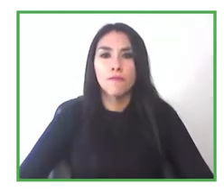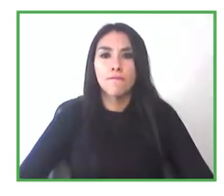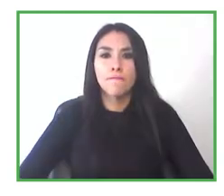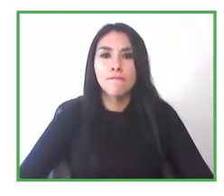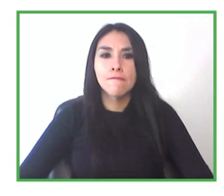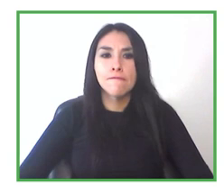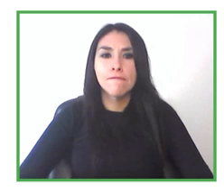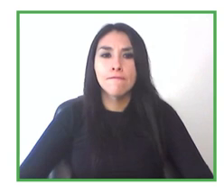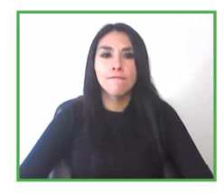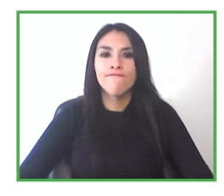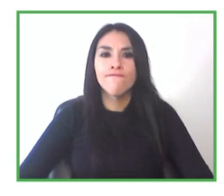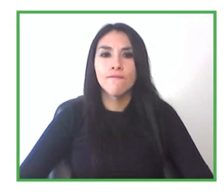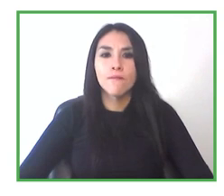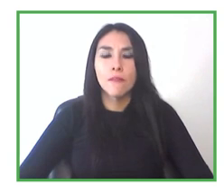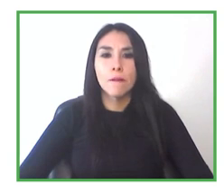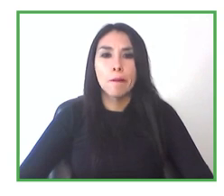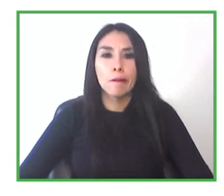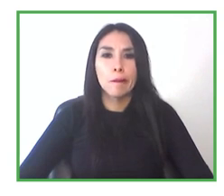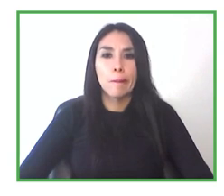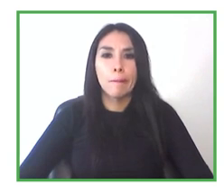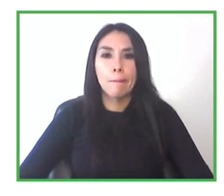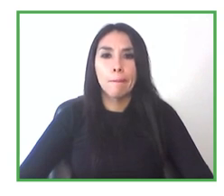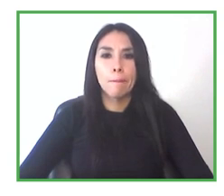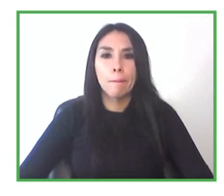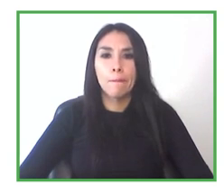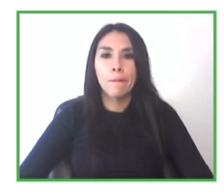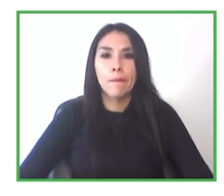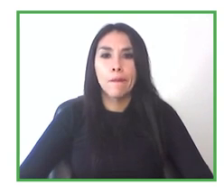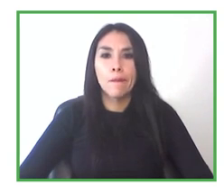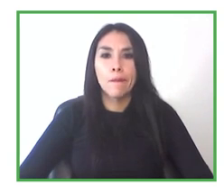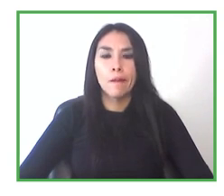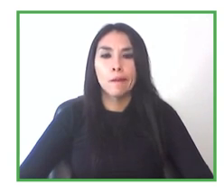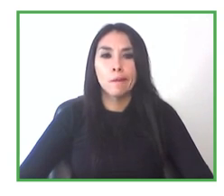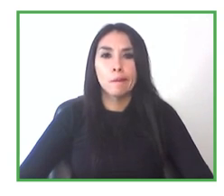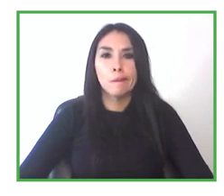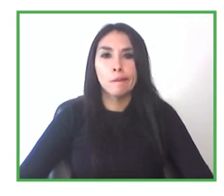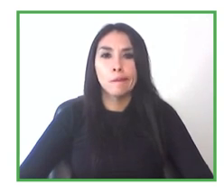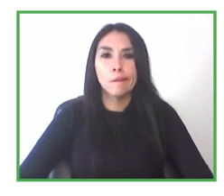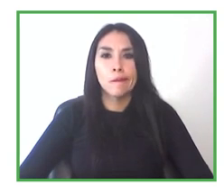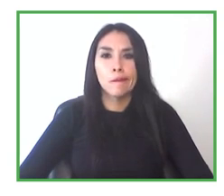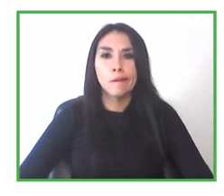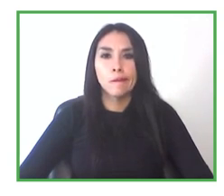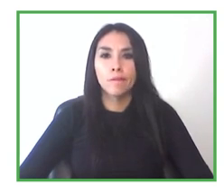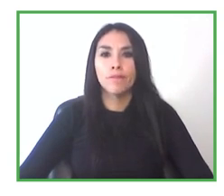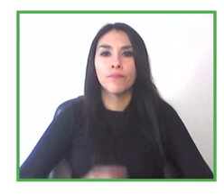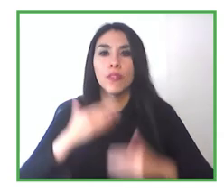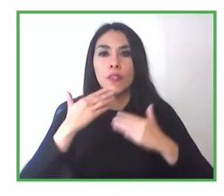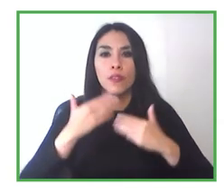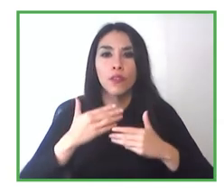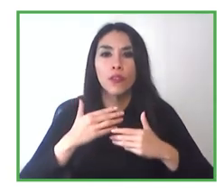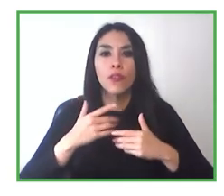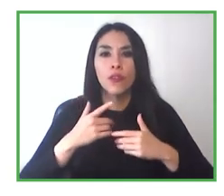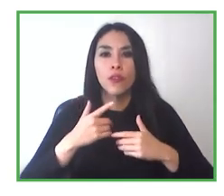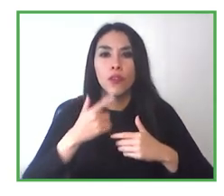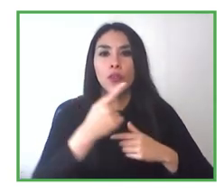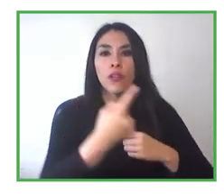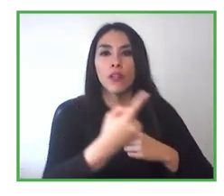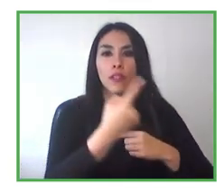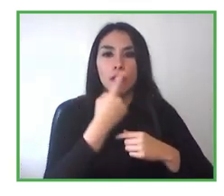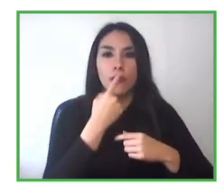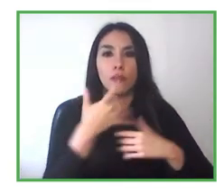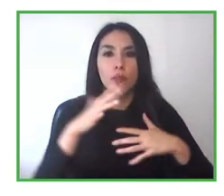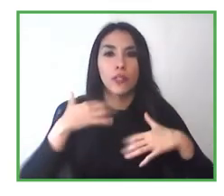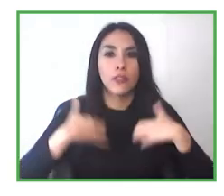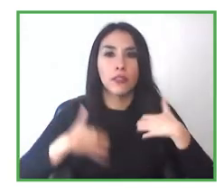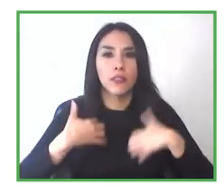Thank you very much, Canerva for your answer. Very interesting, the experiences that you have. And I'd